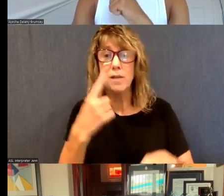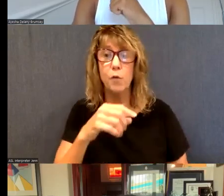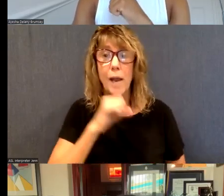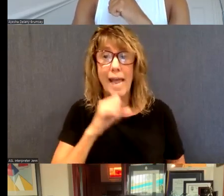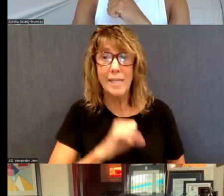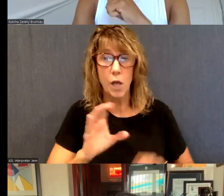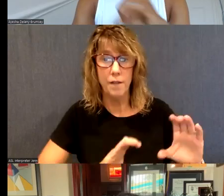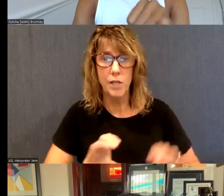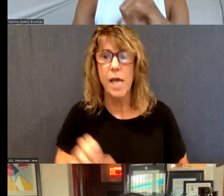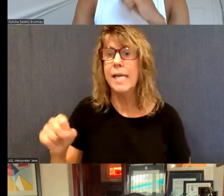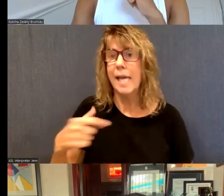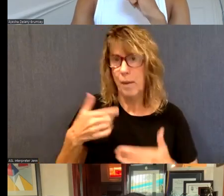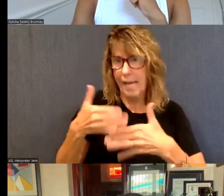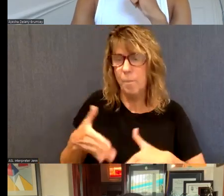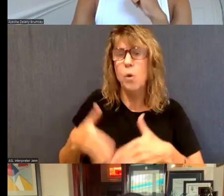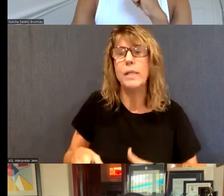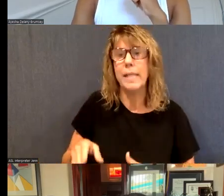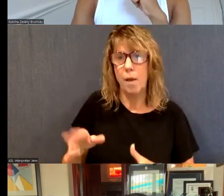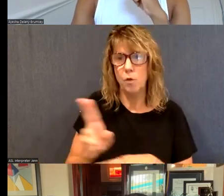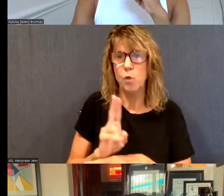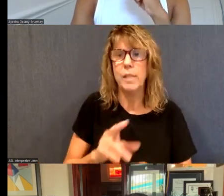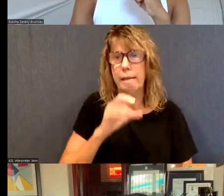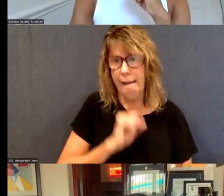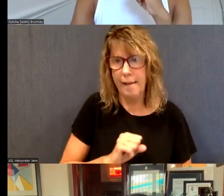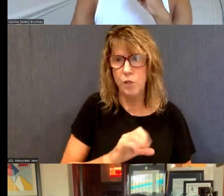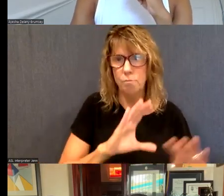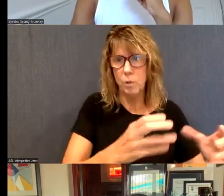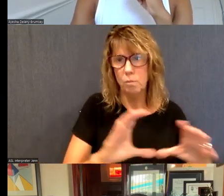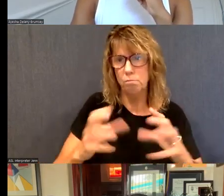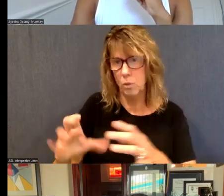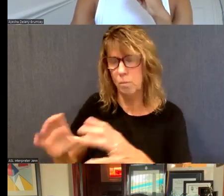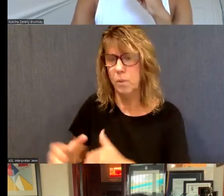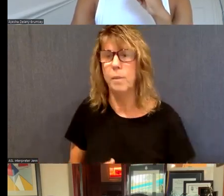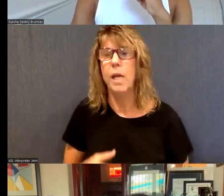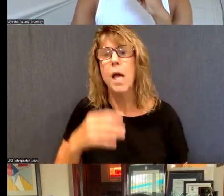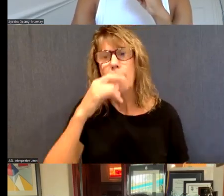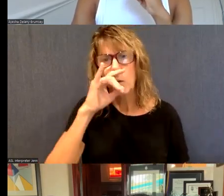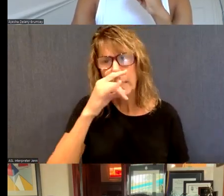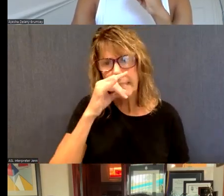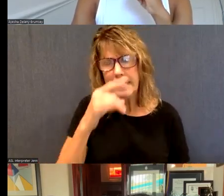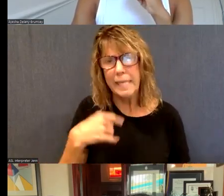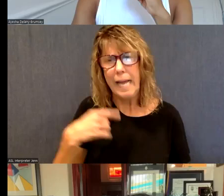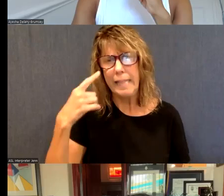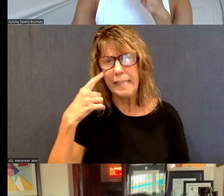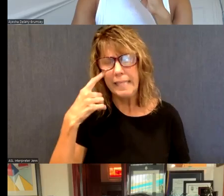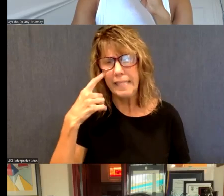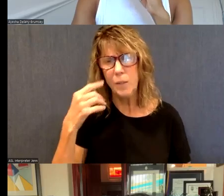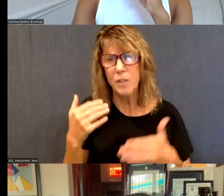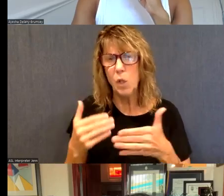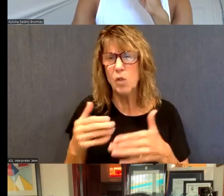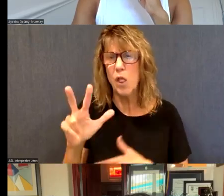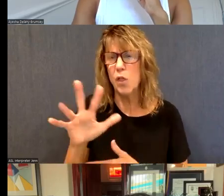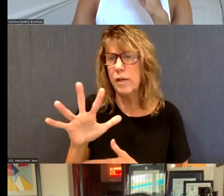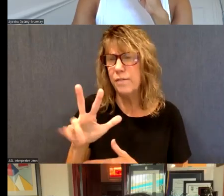yes, you know, broken down by age. And, um, for kids, I think it was closer to like